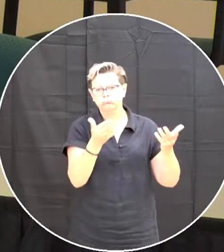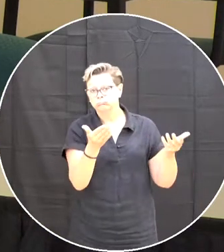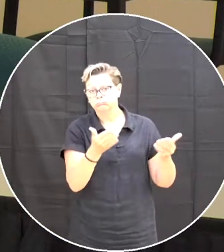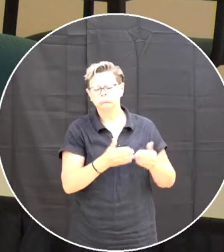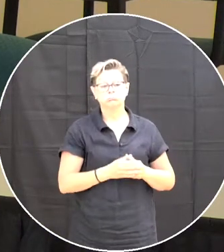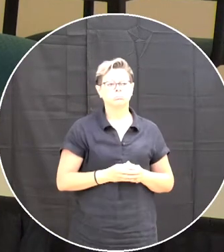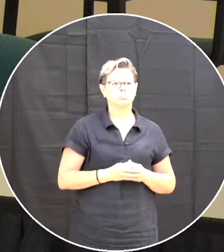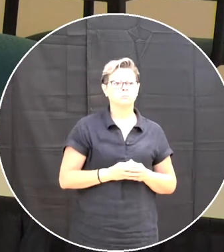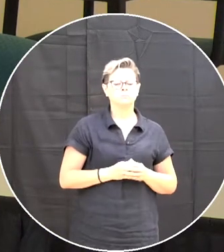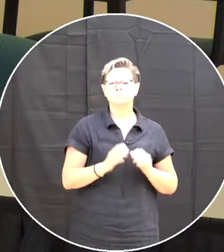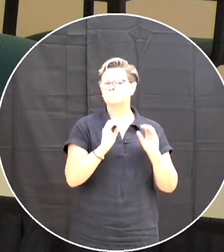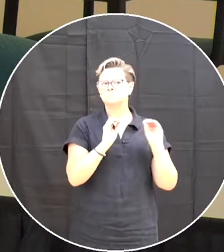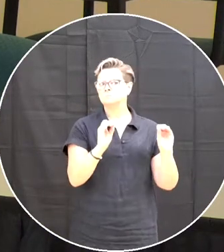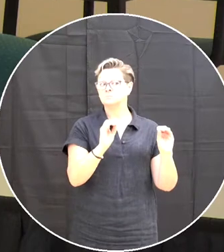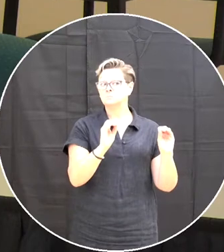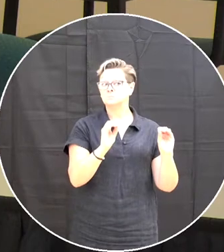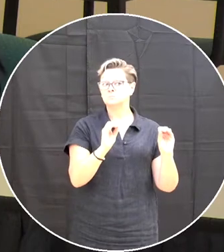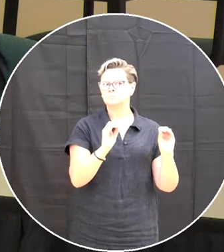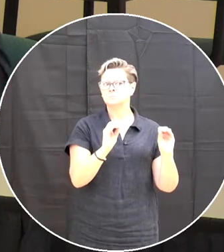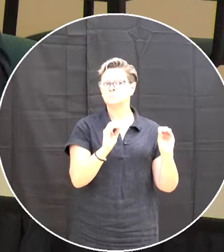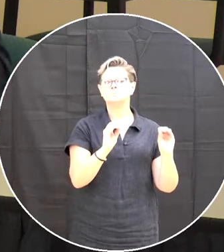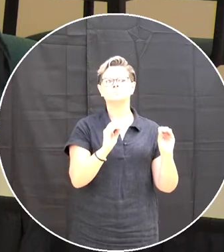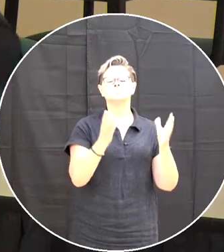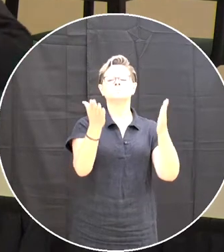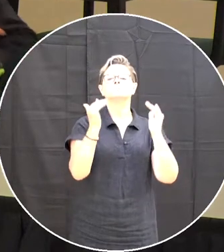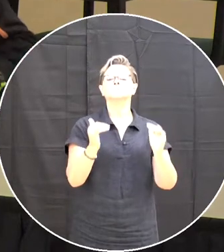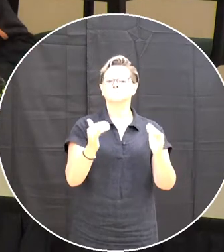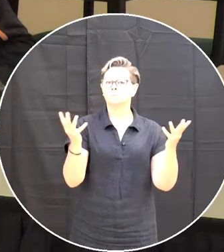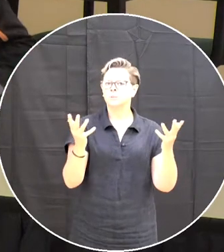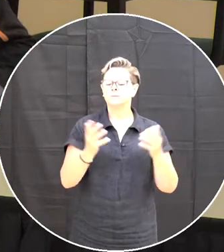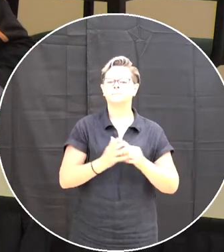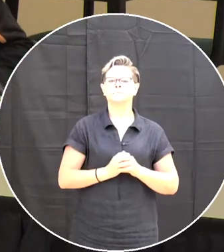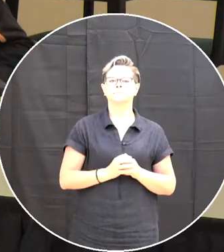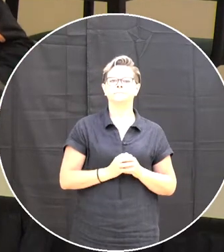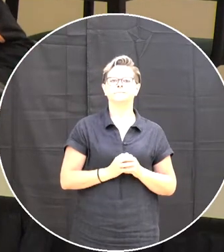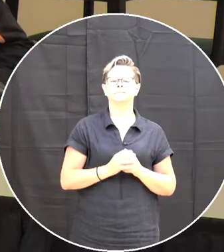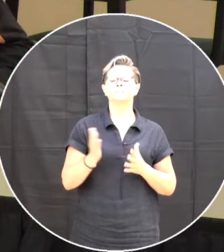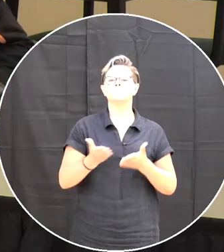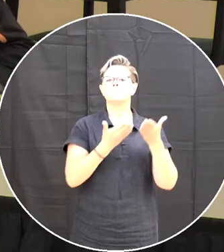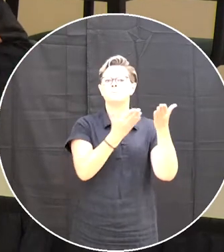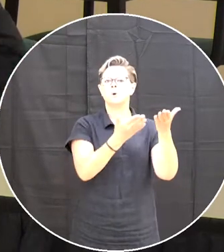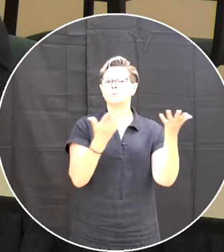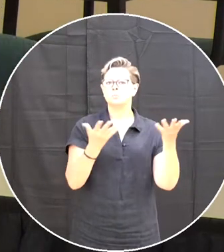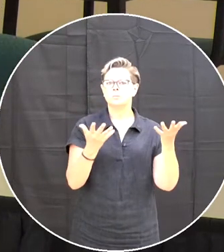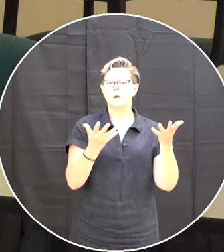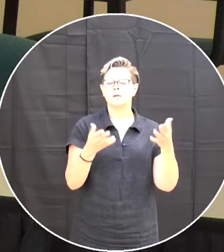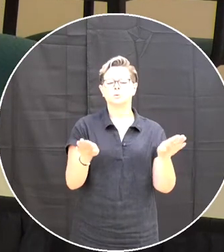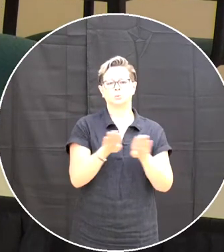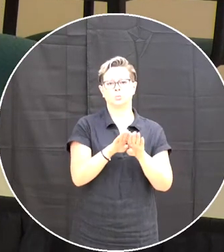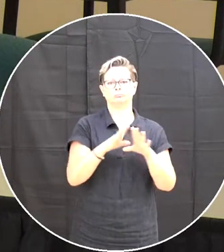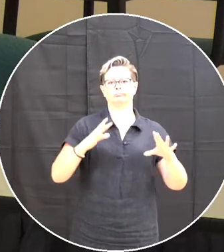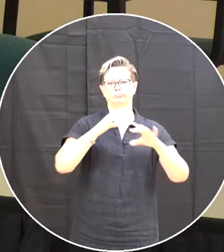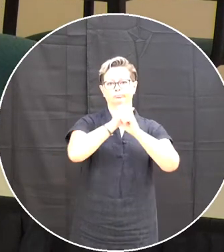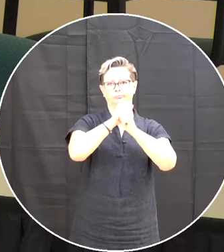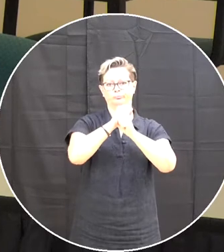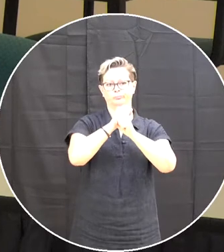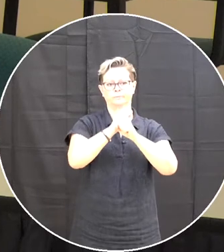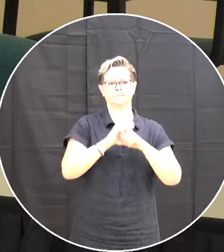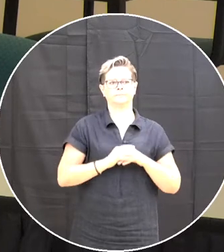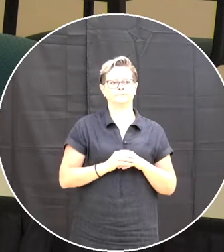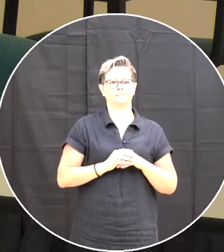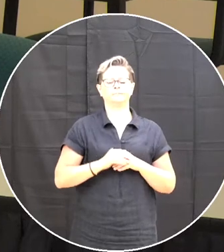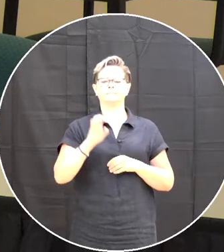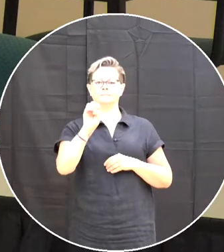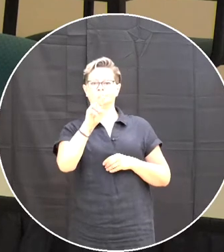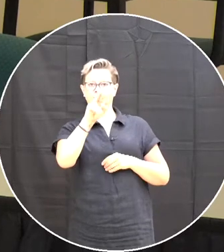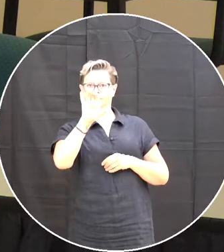hearing none next order of item is a motion to adjourn to close moved by